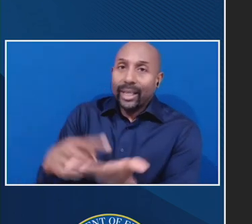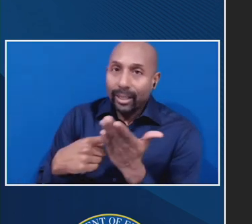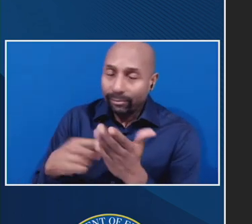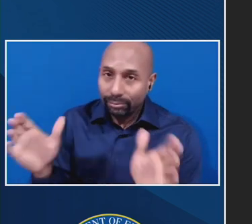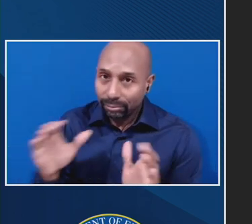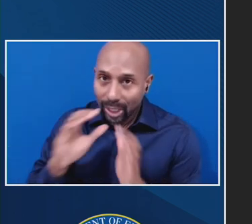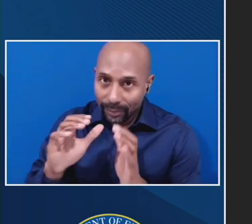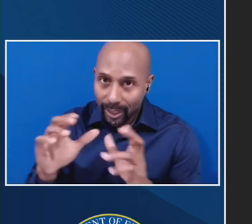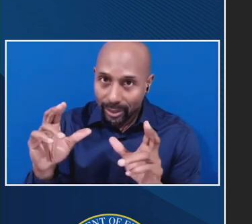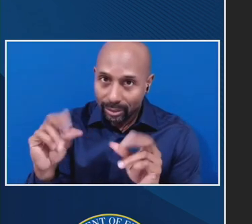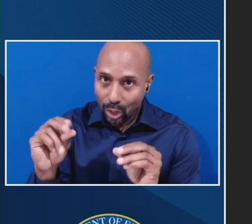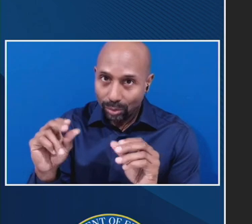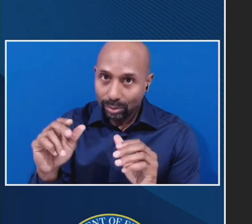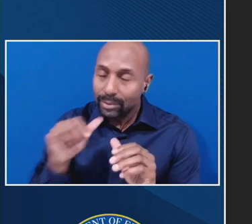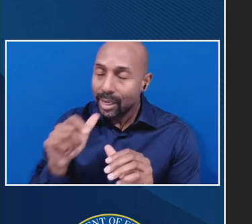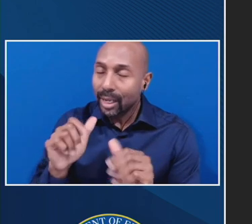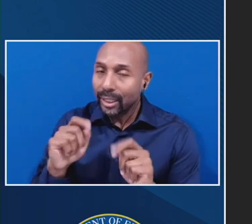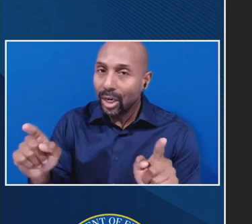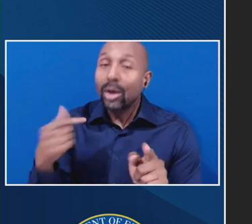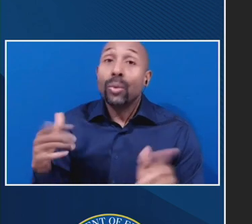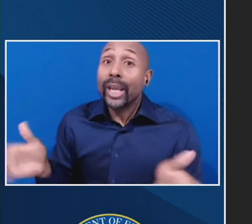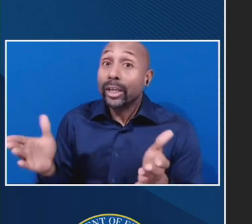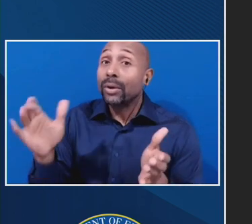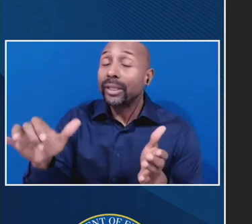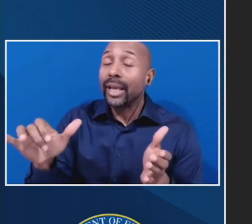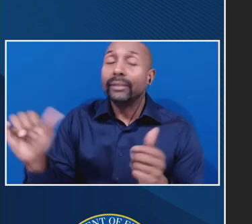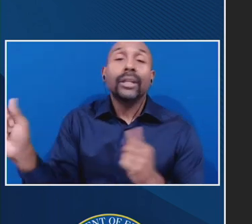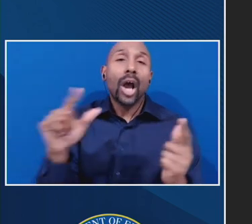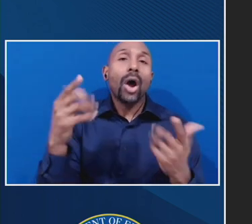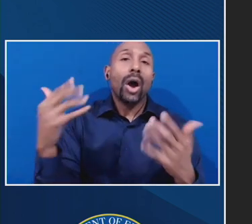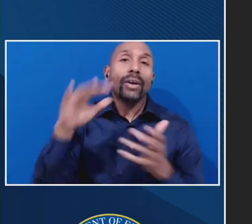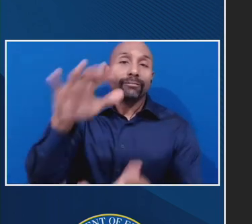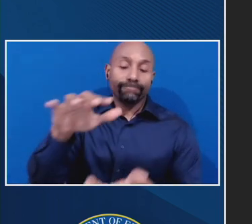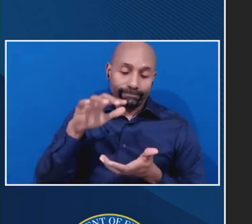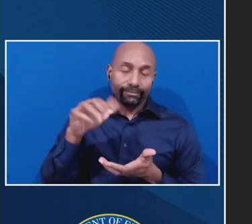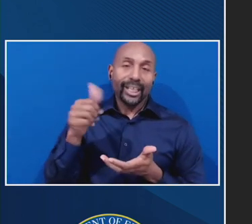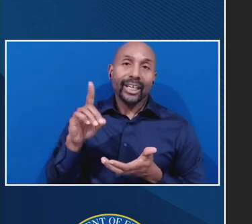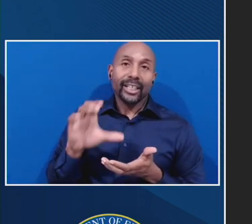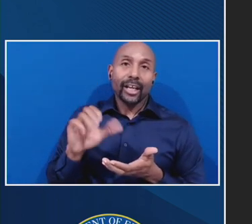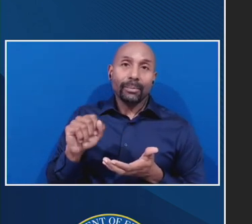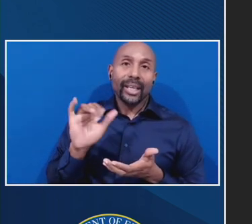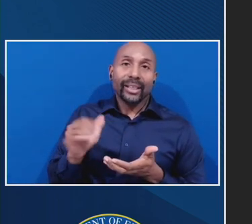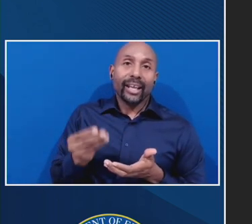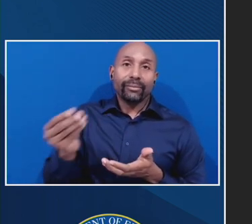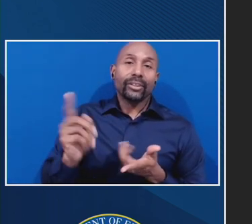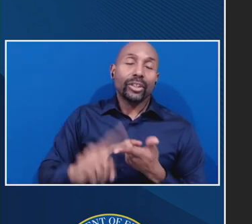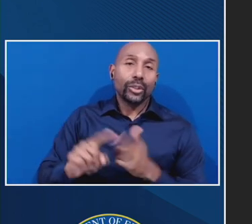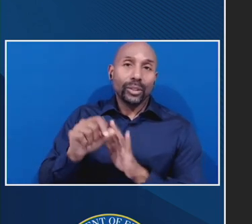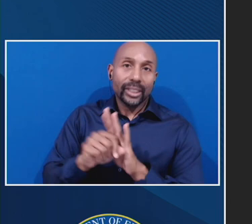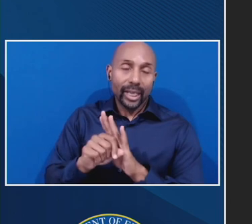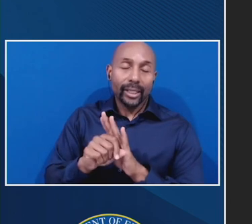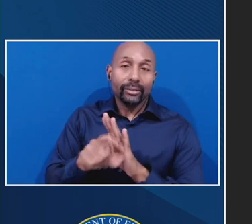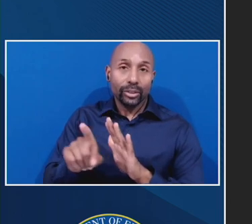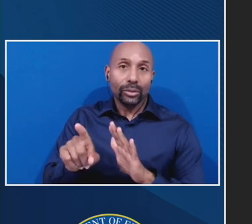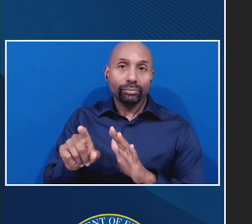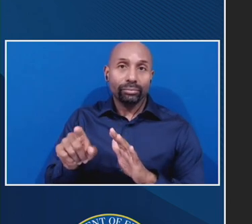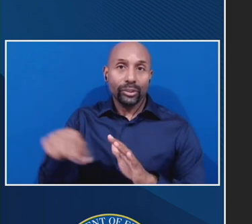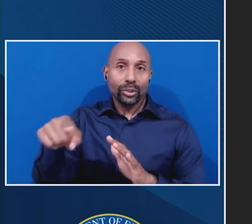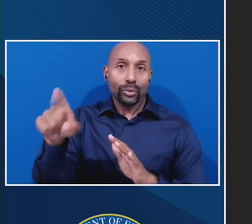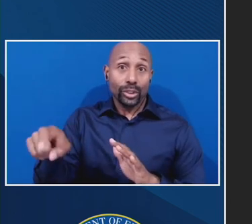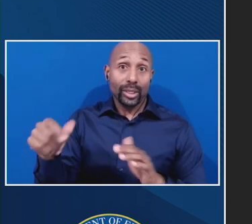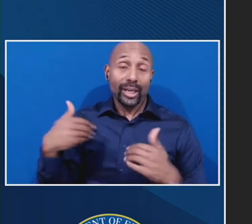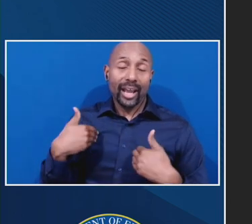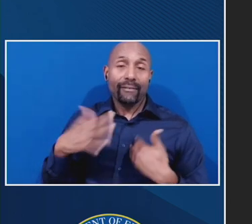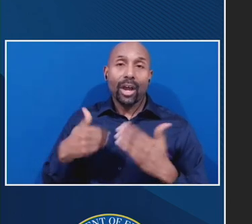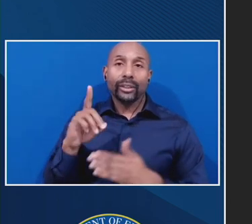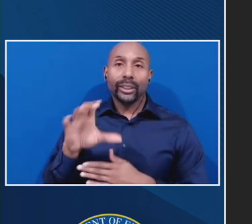Everyone has received the documents that have been submitted to date. So you should have them in front of you. So that, um,